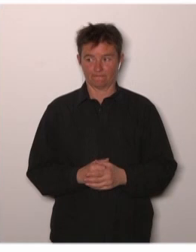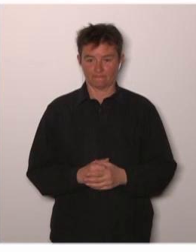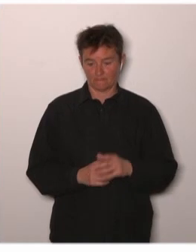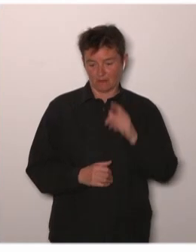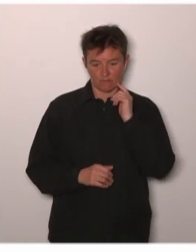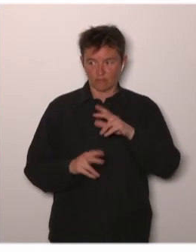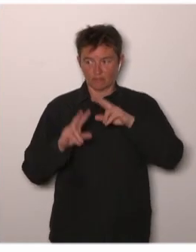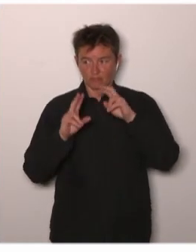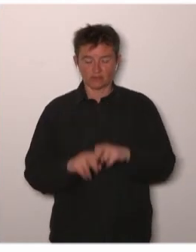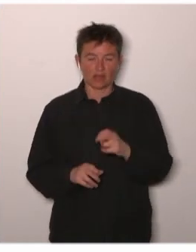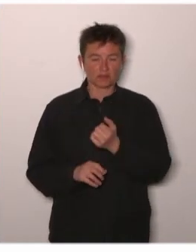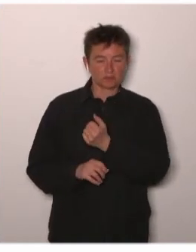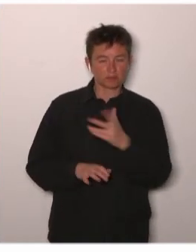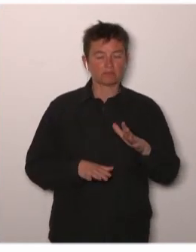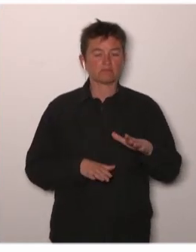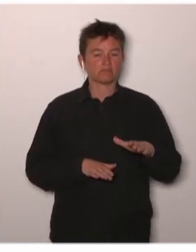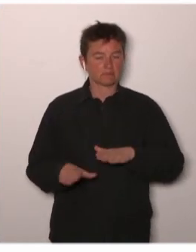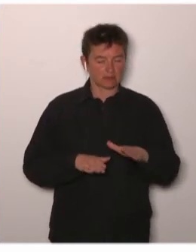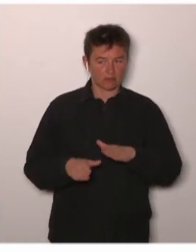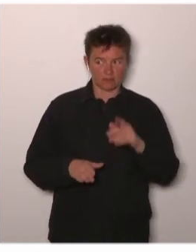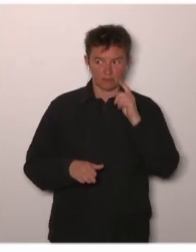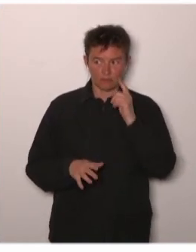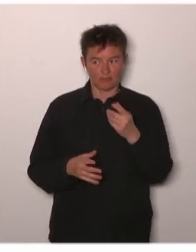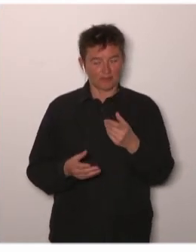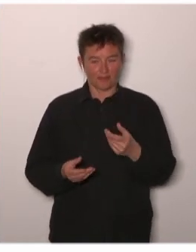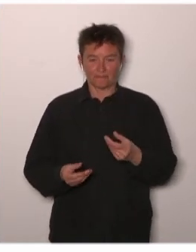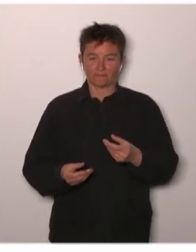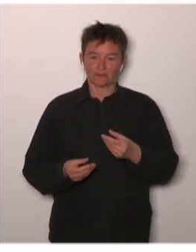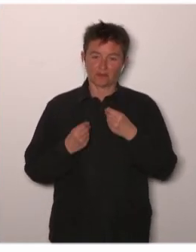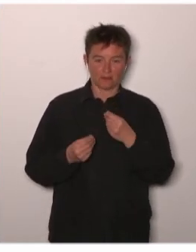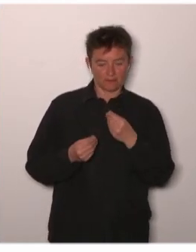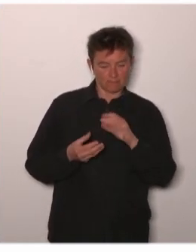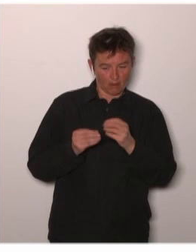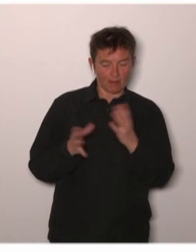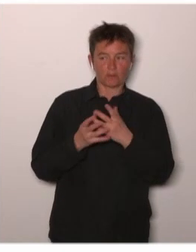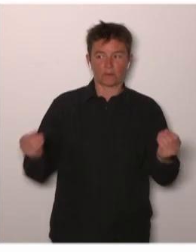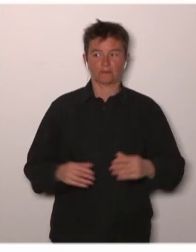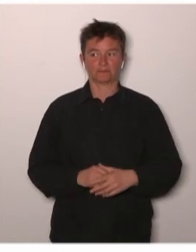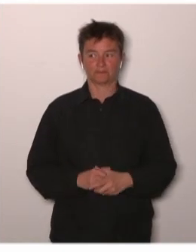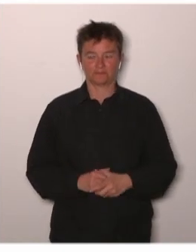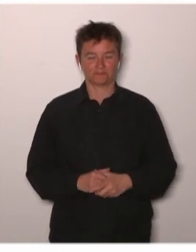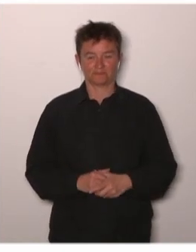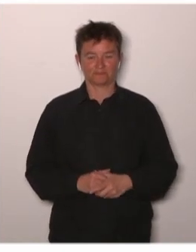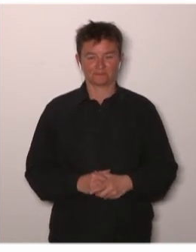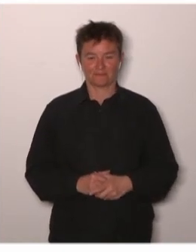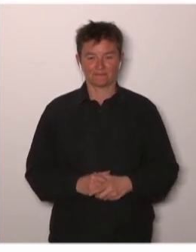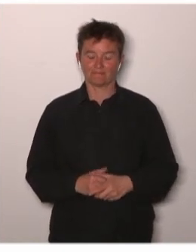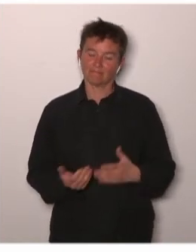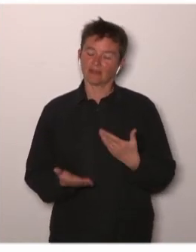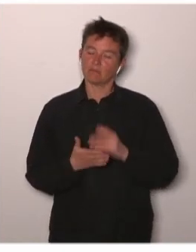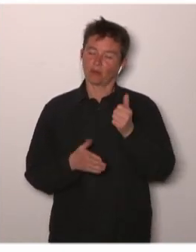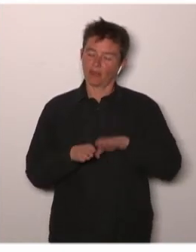this question and see from there how we can progress so it's really I believe a first step on how